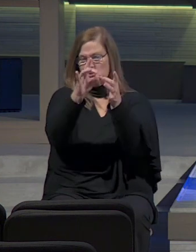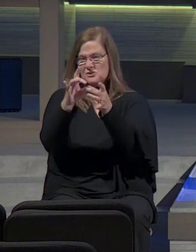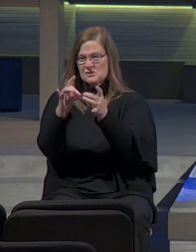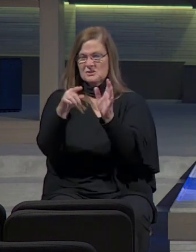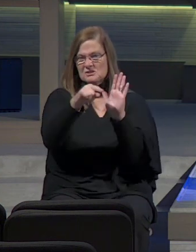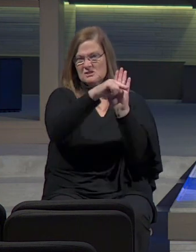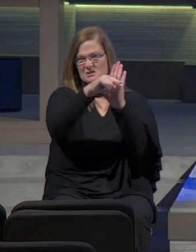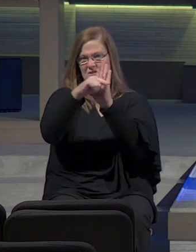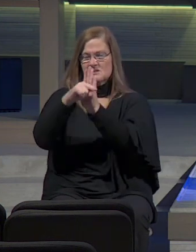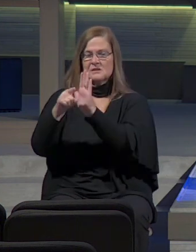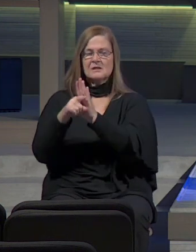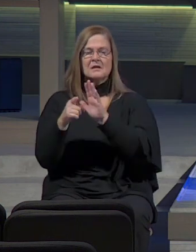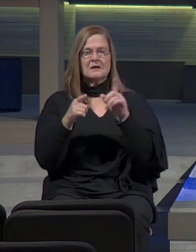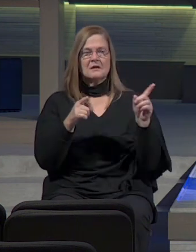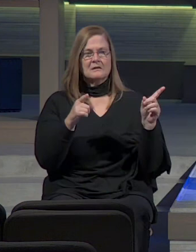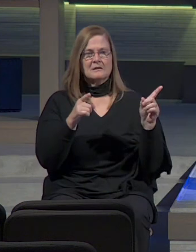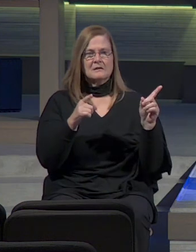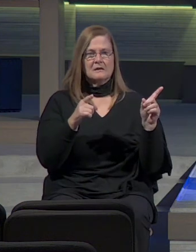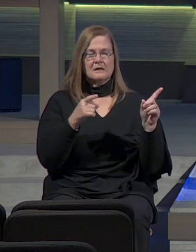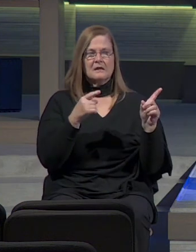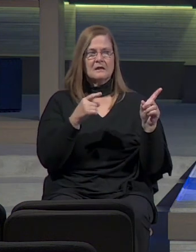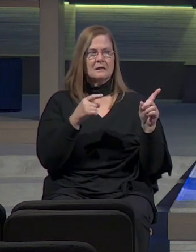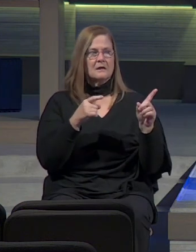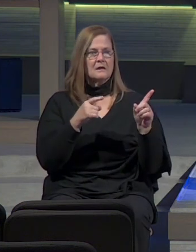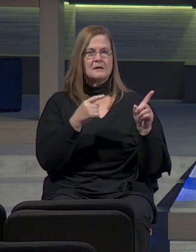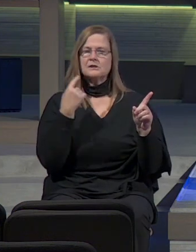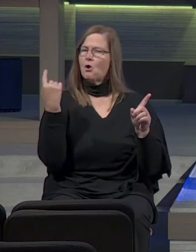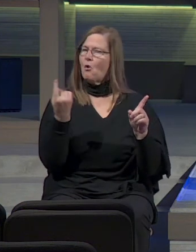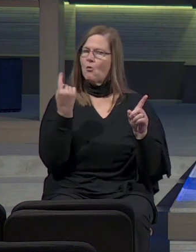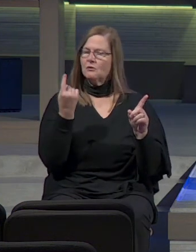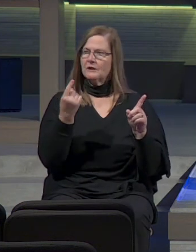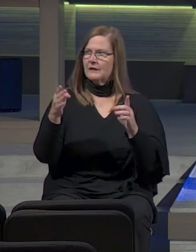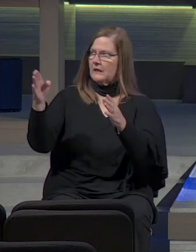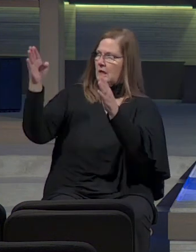he consistently listens to the message.